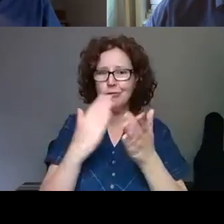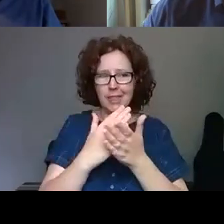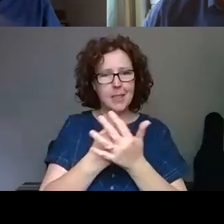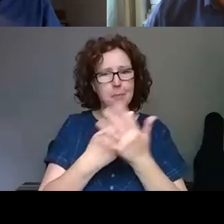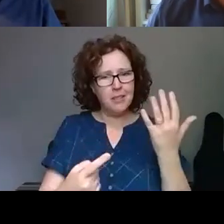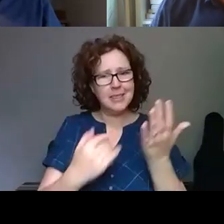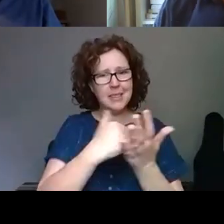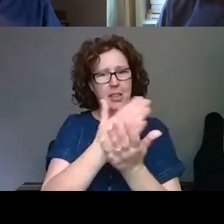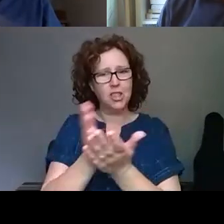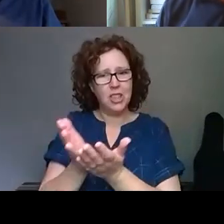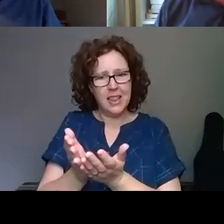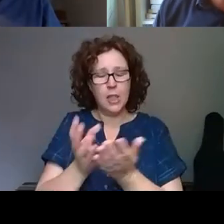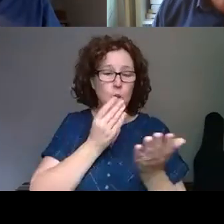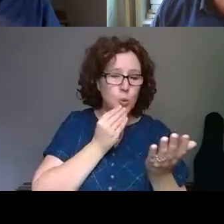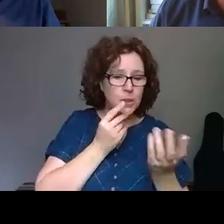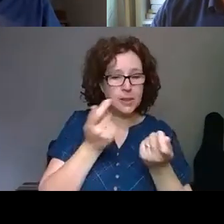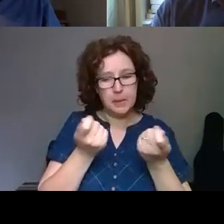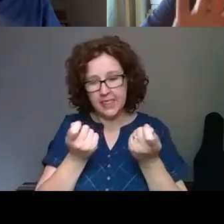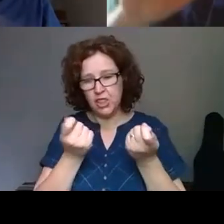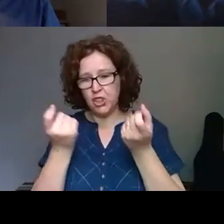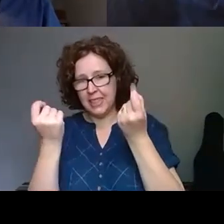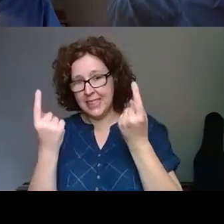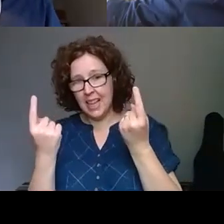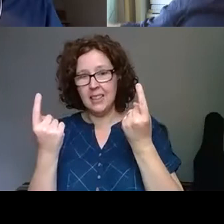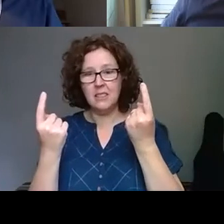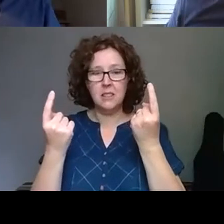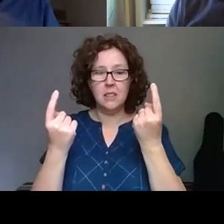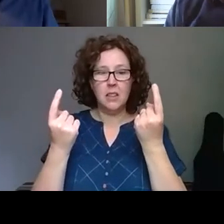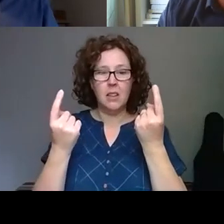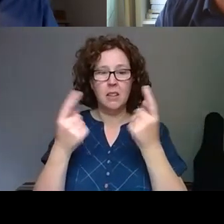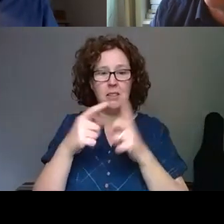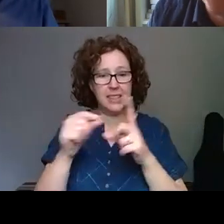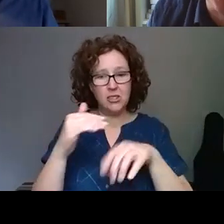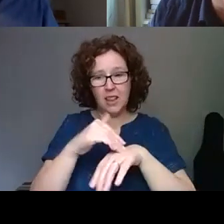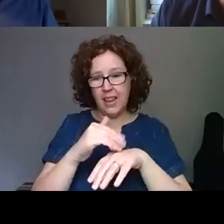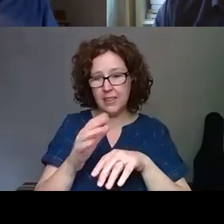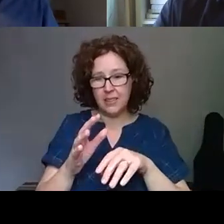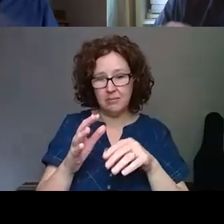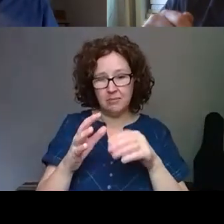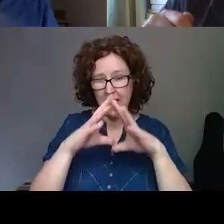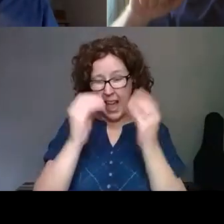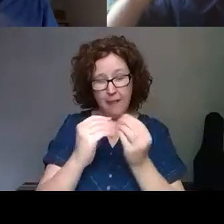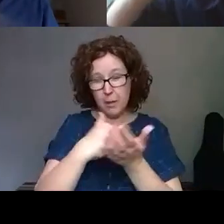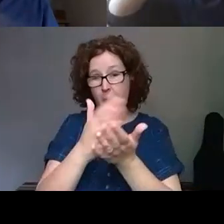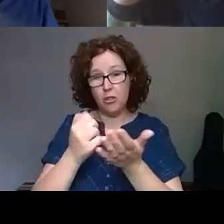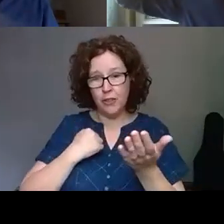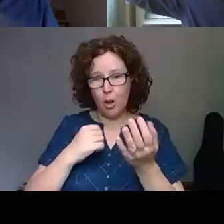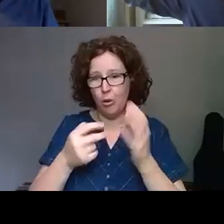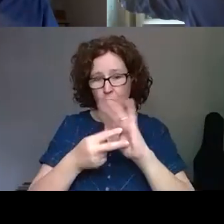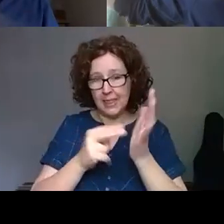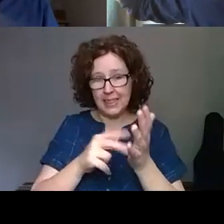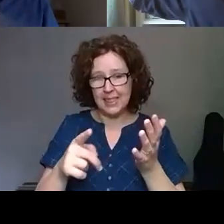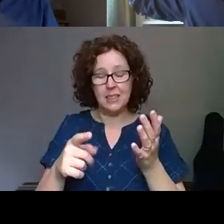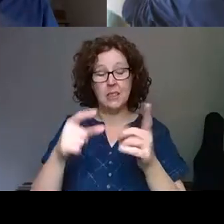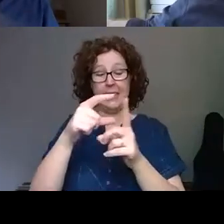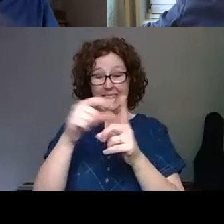use manage create and understand you've helped us to see that it affects all parts of our organization. You've helped us to see that digital is the